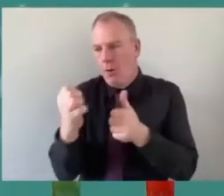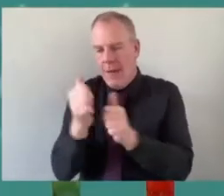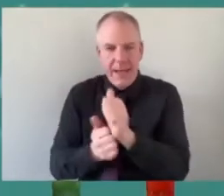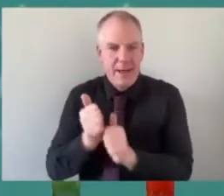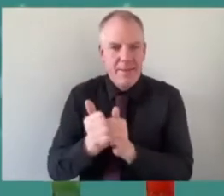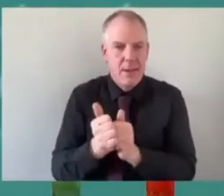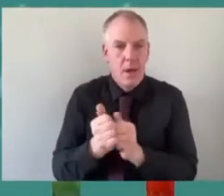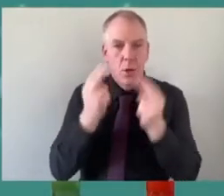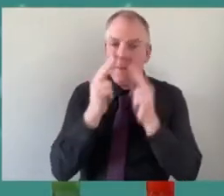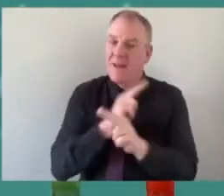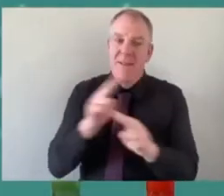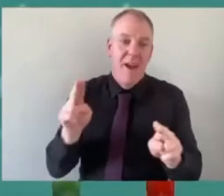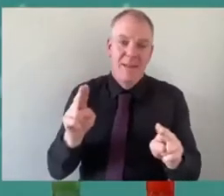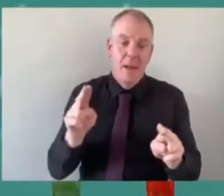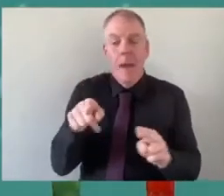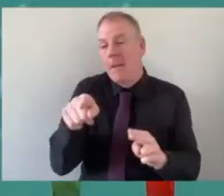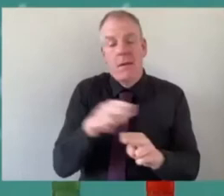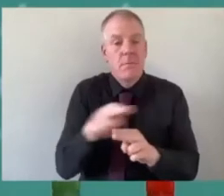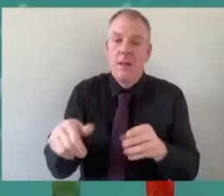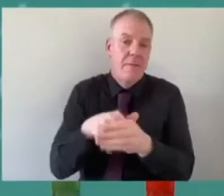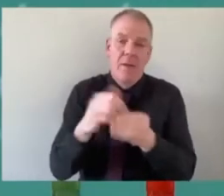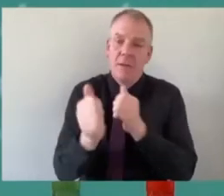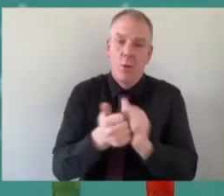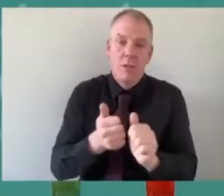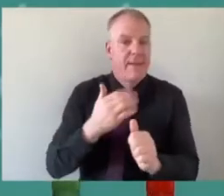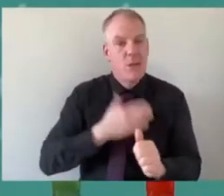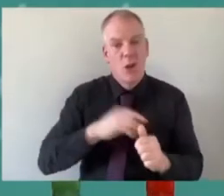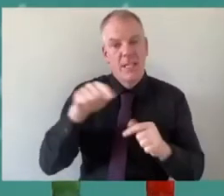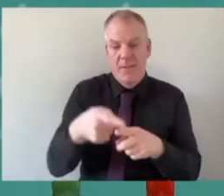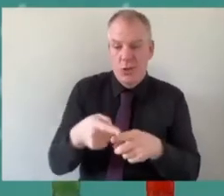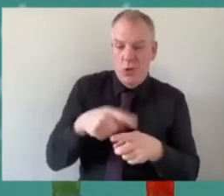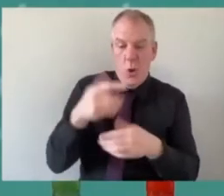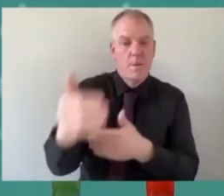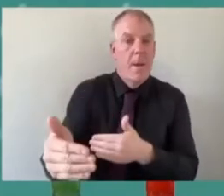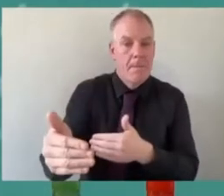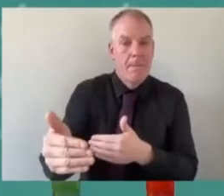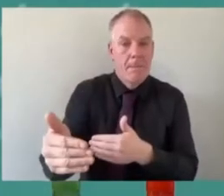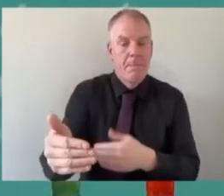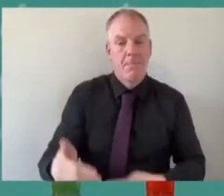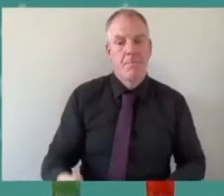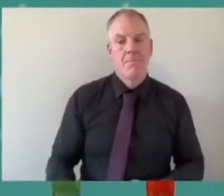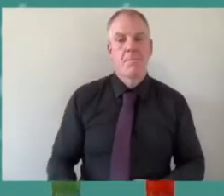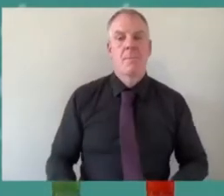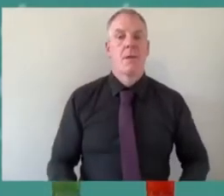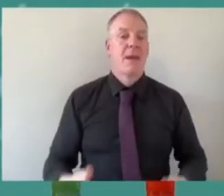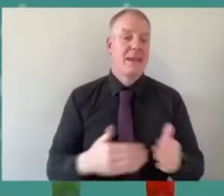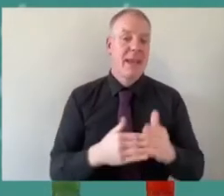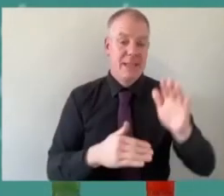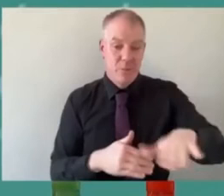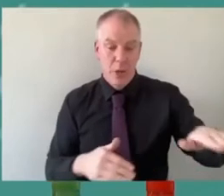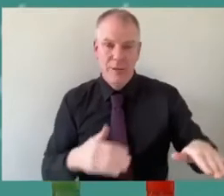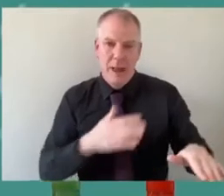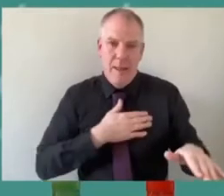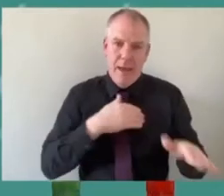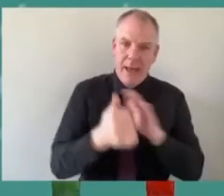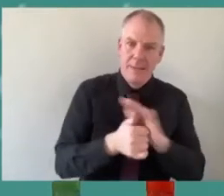won't you know they may not play our sport if they're only here you know for a short have been here for a short time but certainly if the kids are having a good experience they're